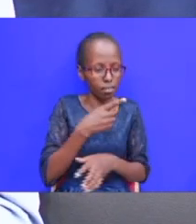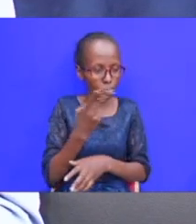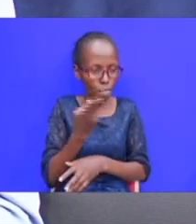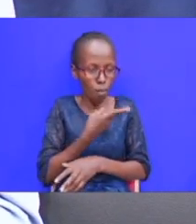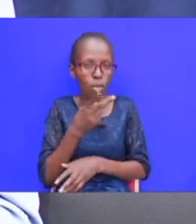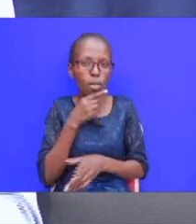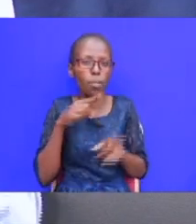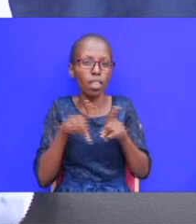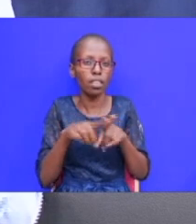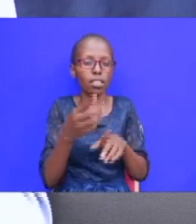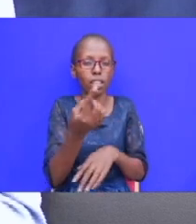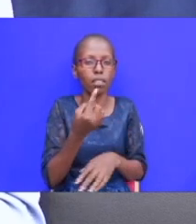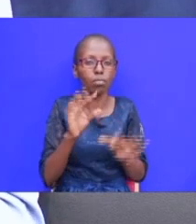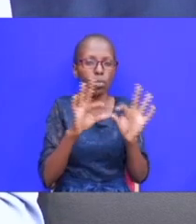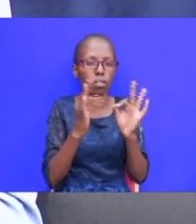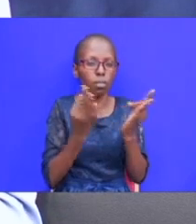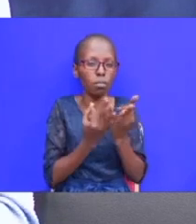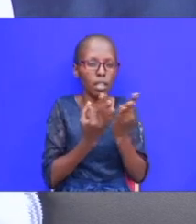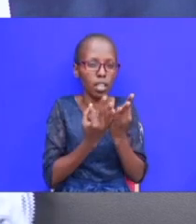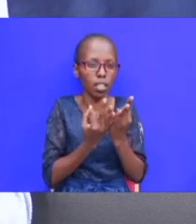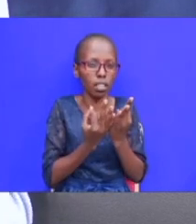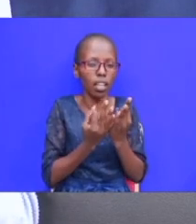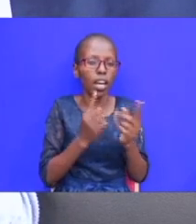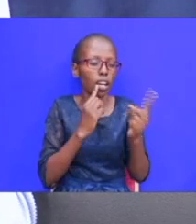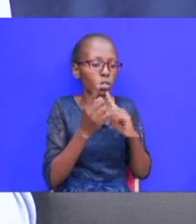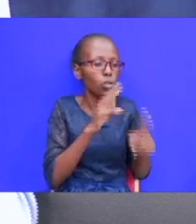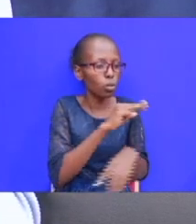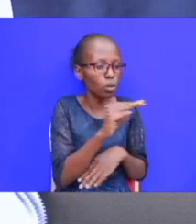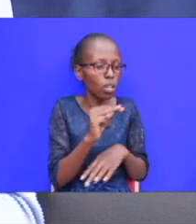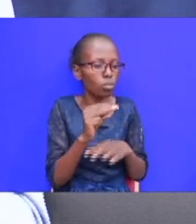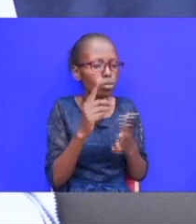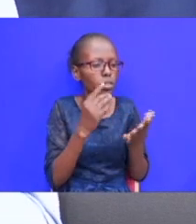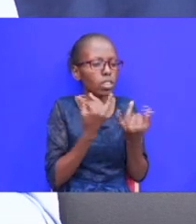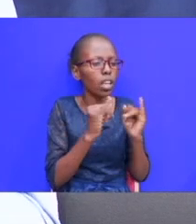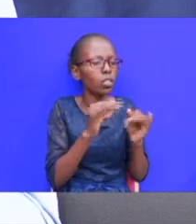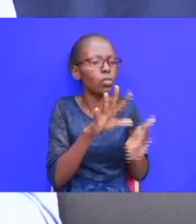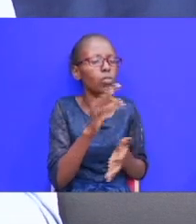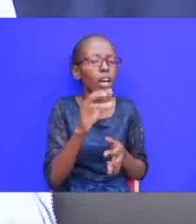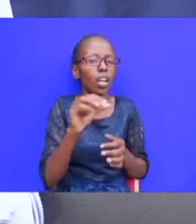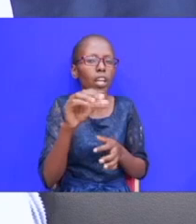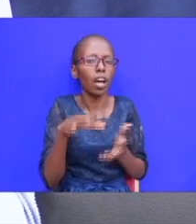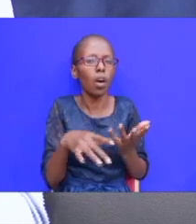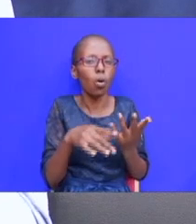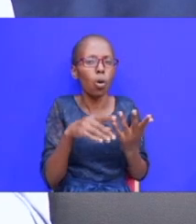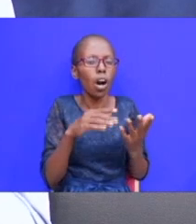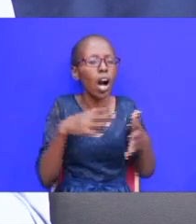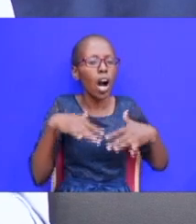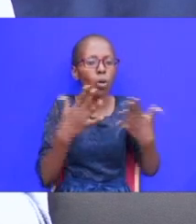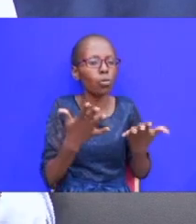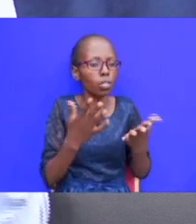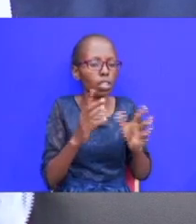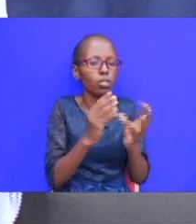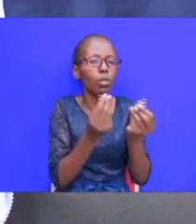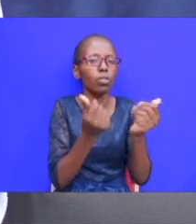the family or comes to shekem and hamam and they talk to them and they try to find out why is it that they go they went about this matter